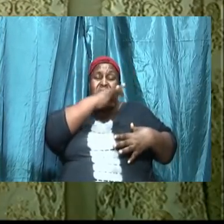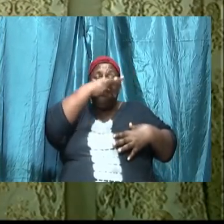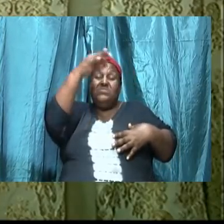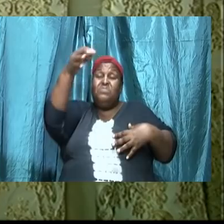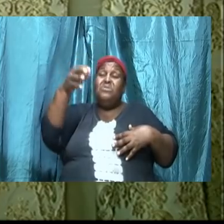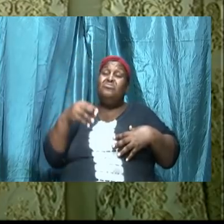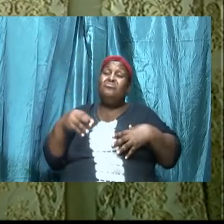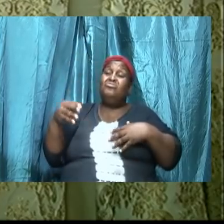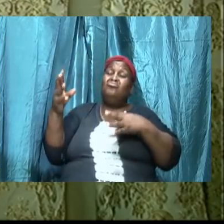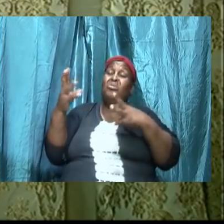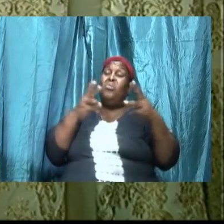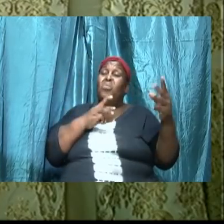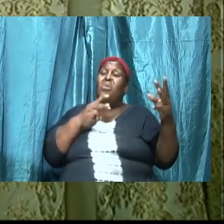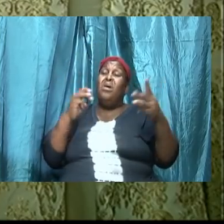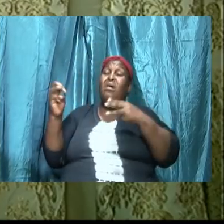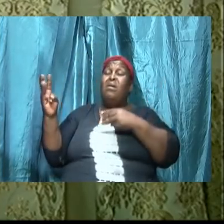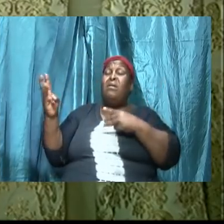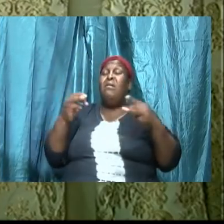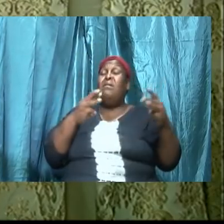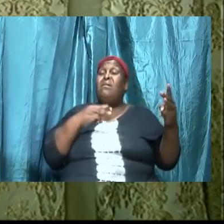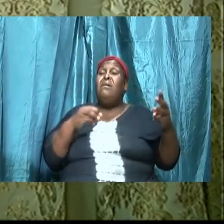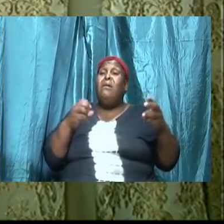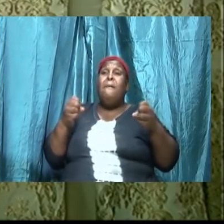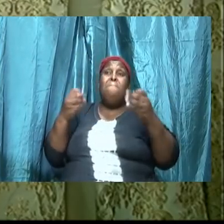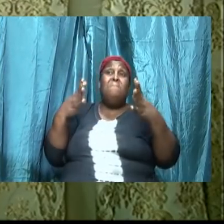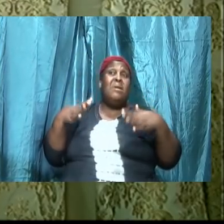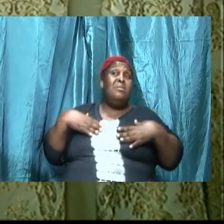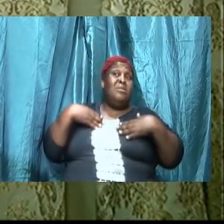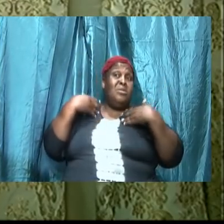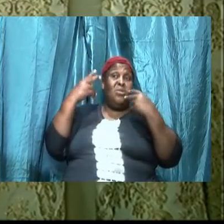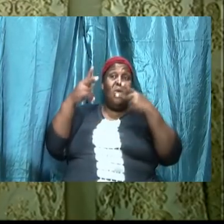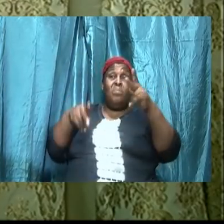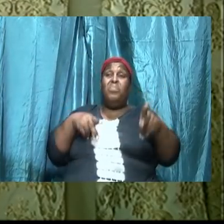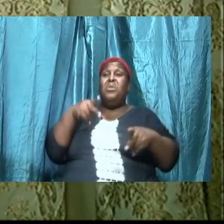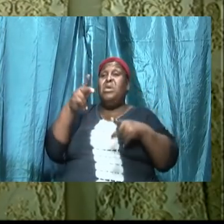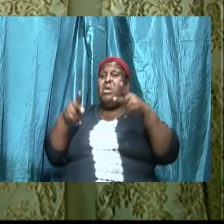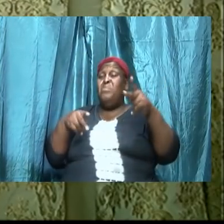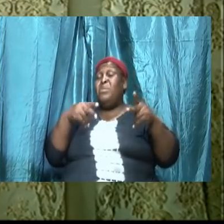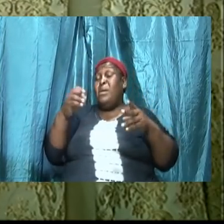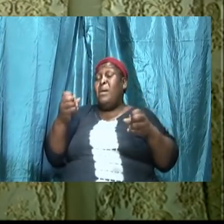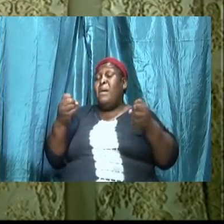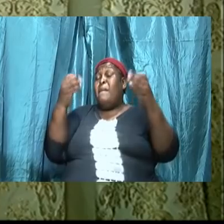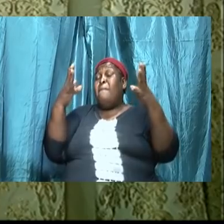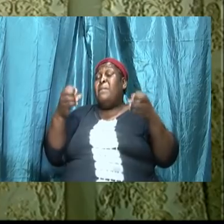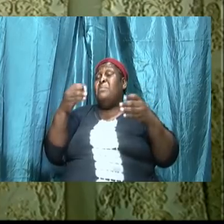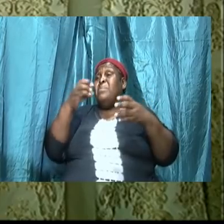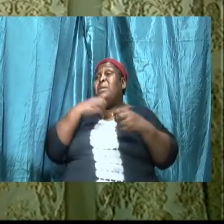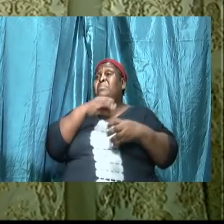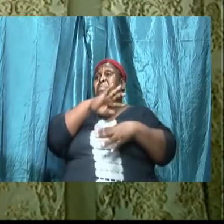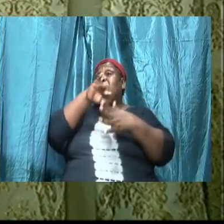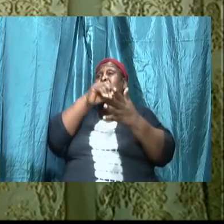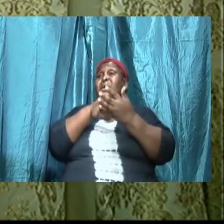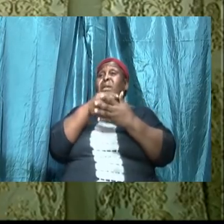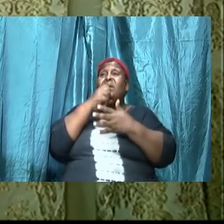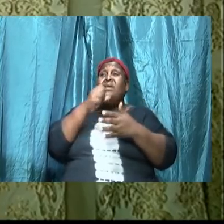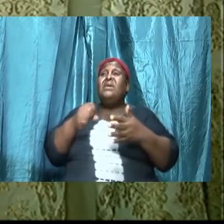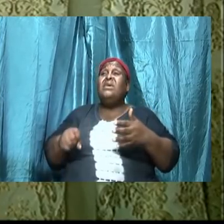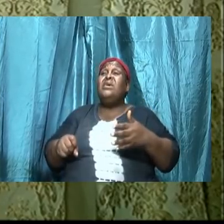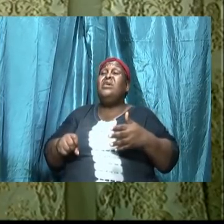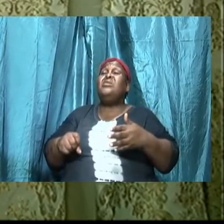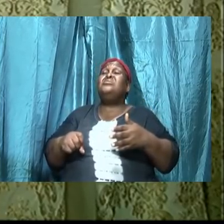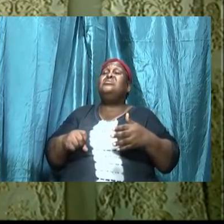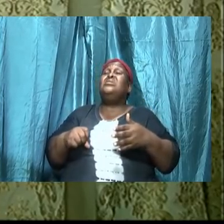and many Christians many young people many middle aged many of our elderly saints think we are in a little